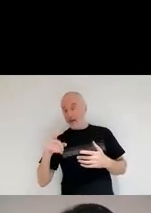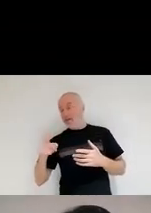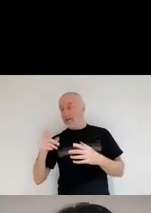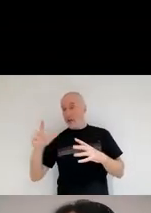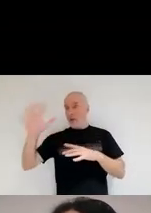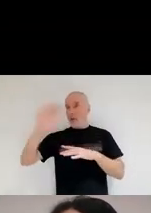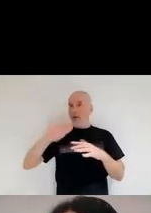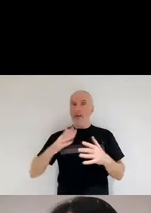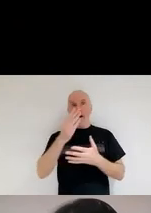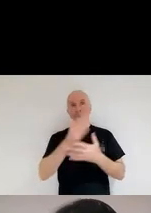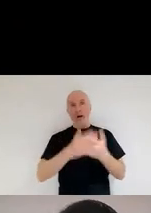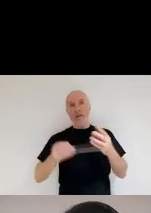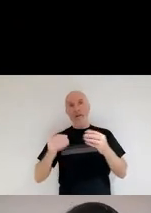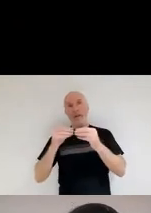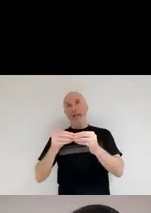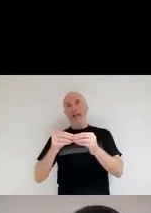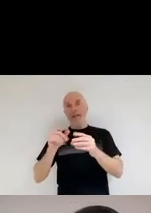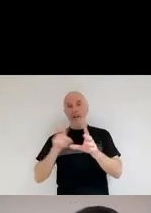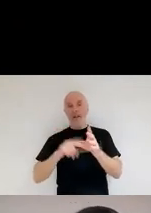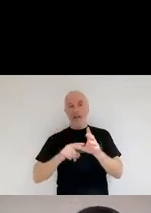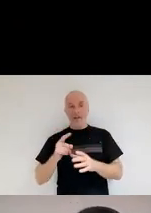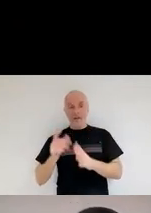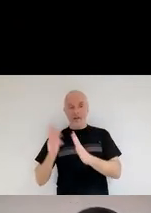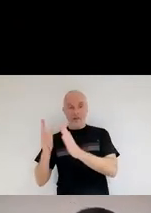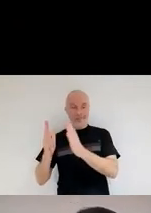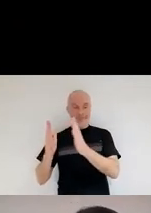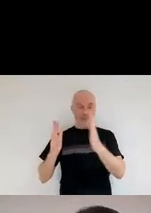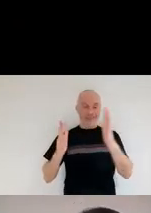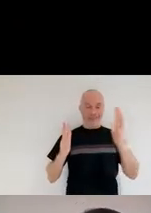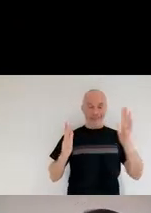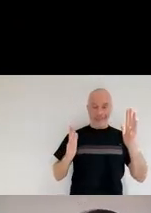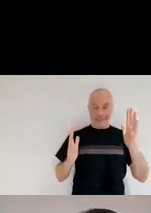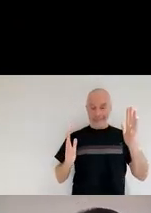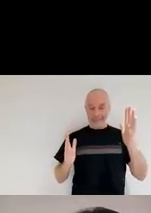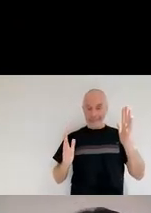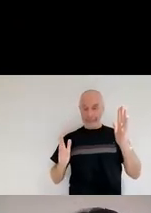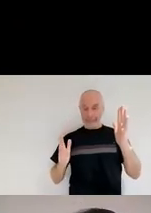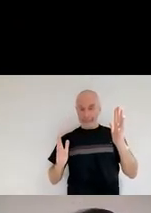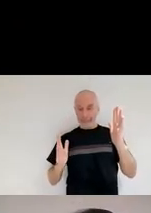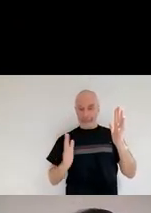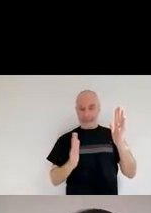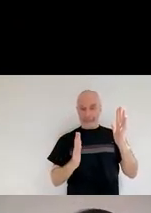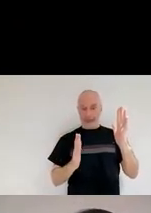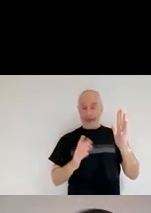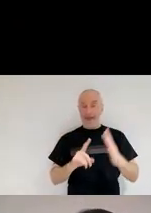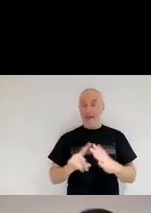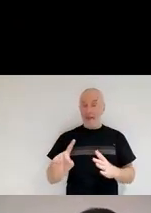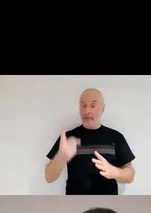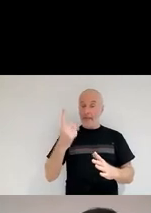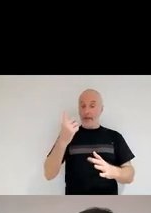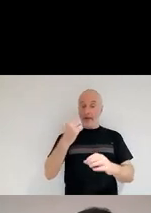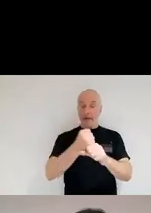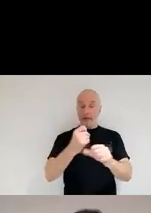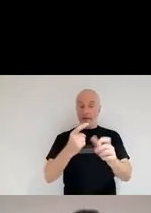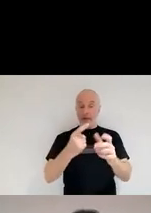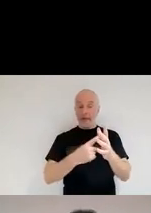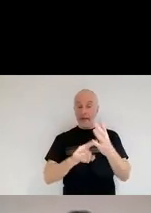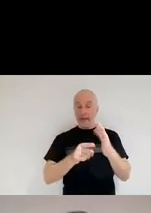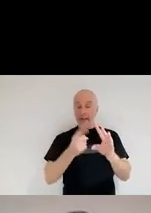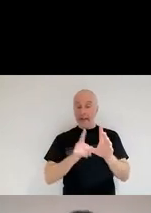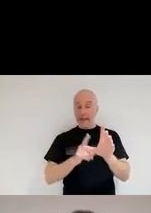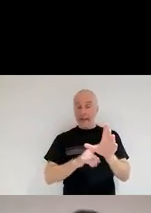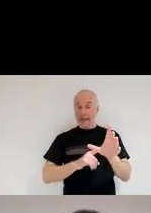today is 13.8 billion years old. So those are the first galaxies that we were able to observe. And we were